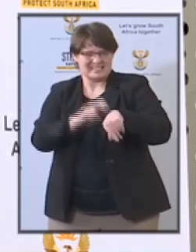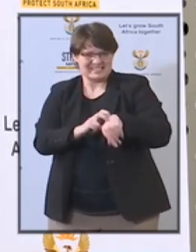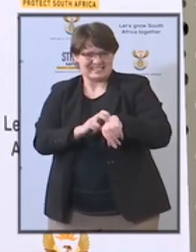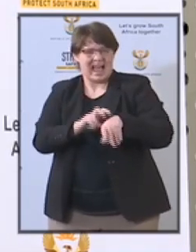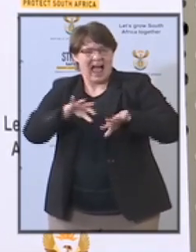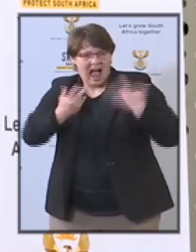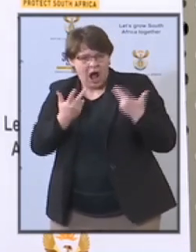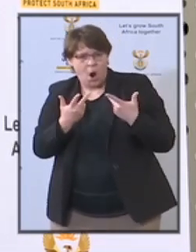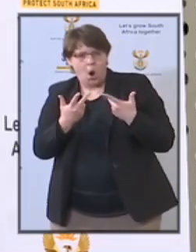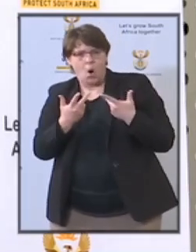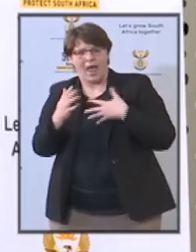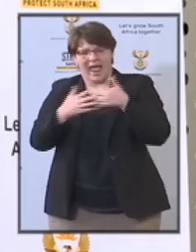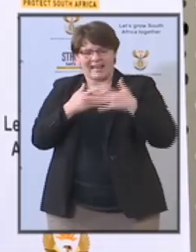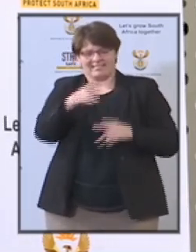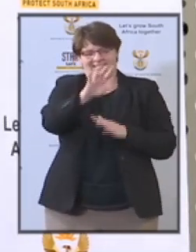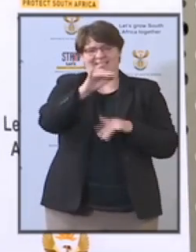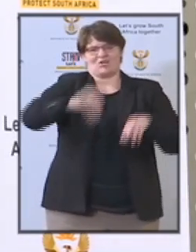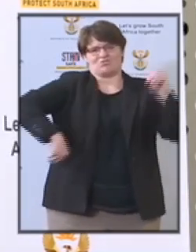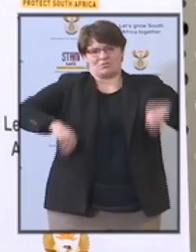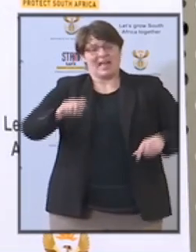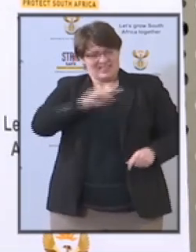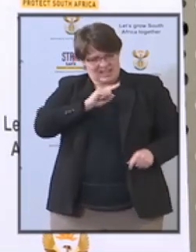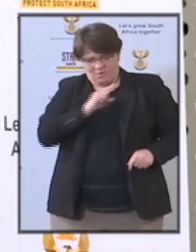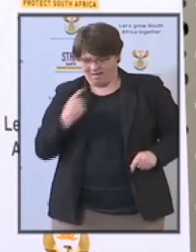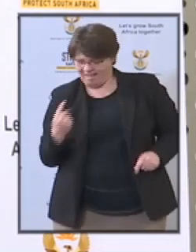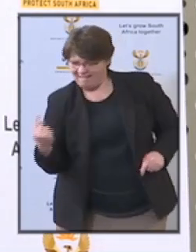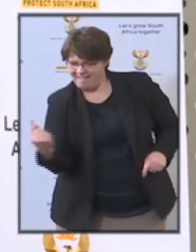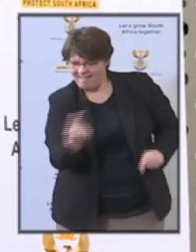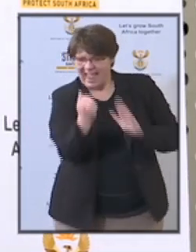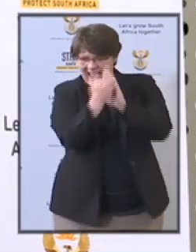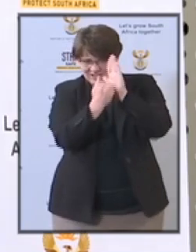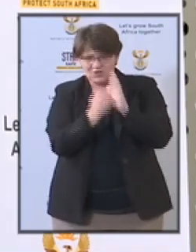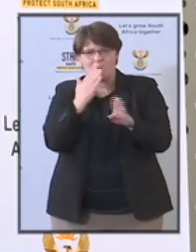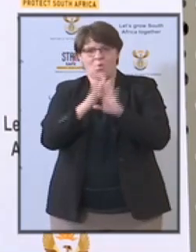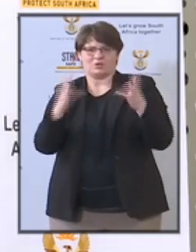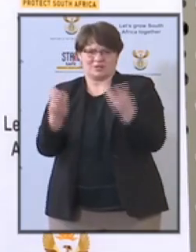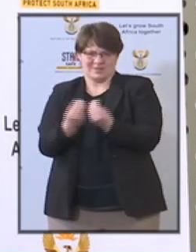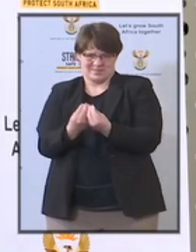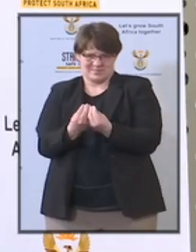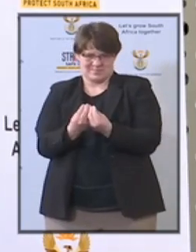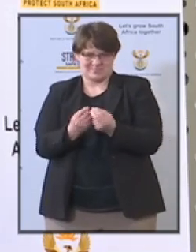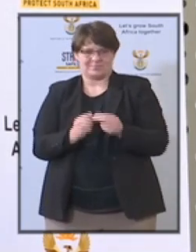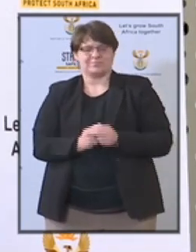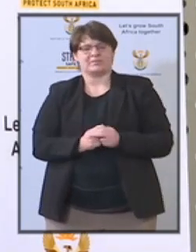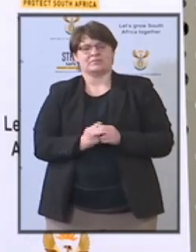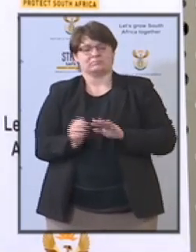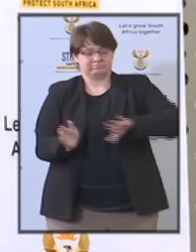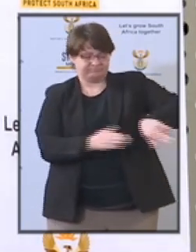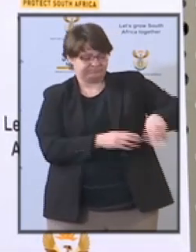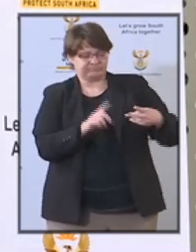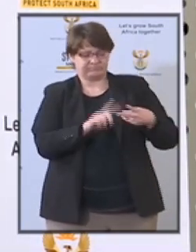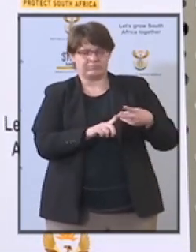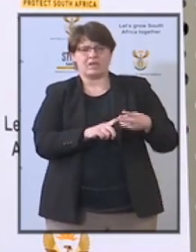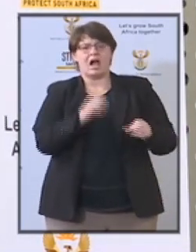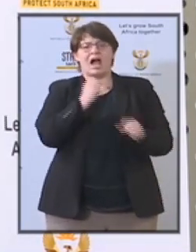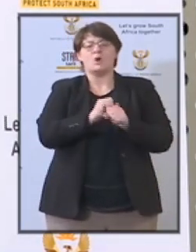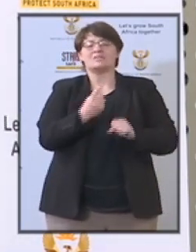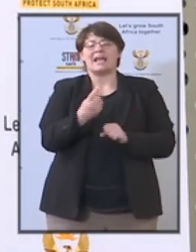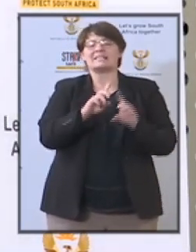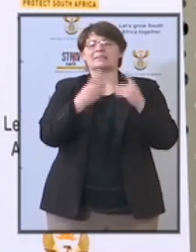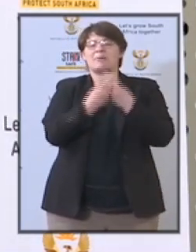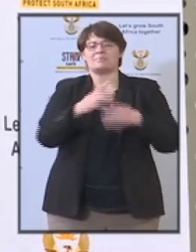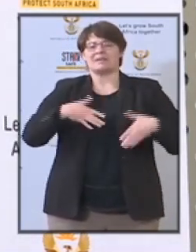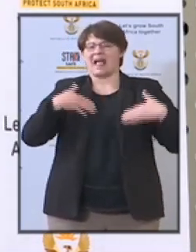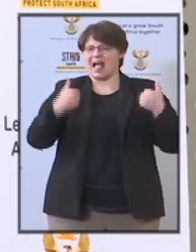corruption hence now they are working together in that platform the report with regards to the houting department of health um